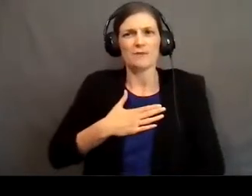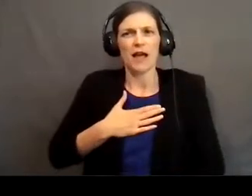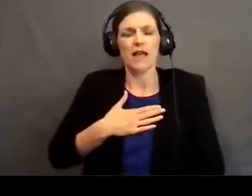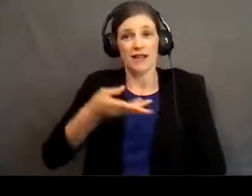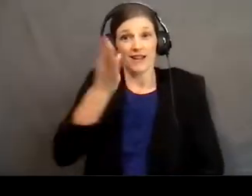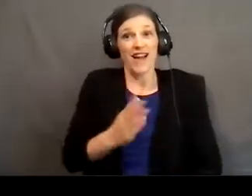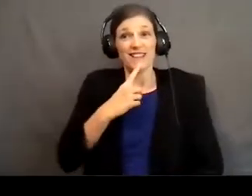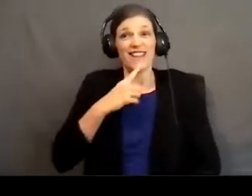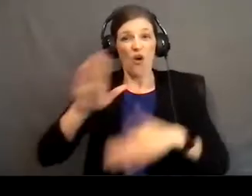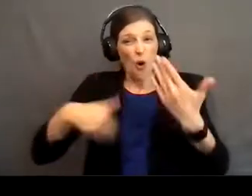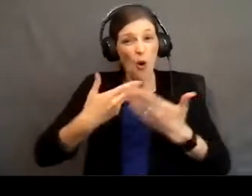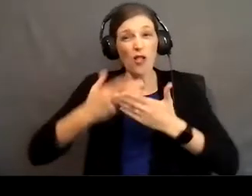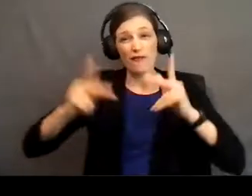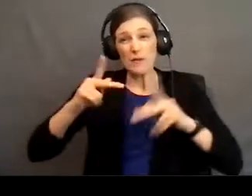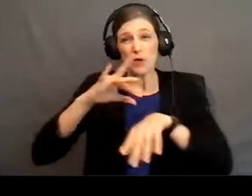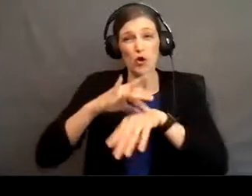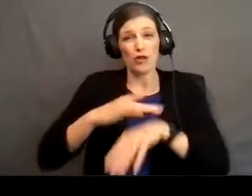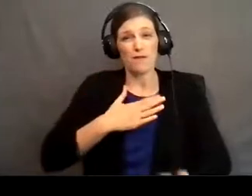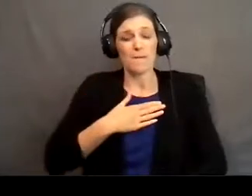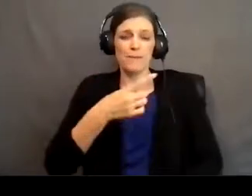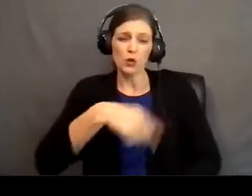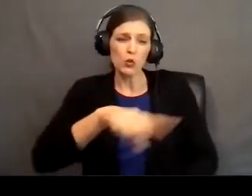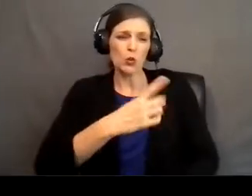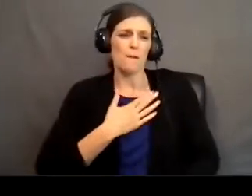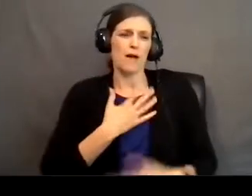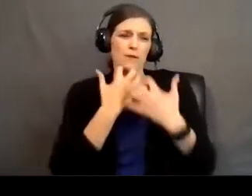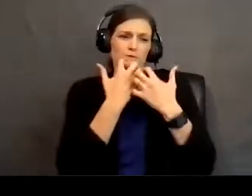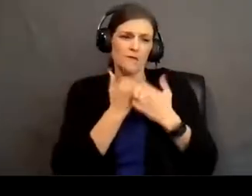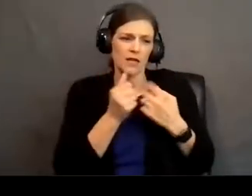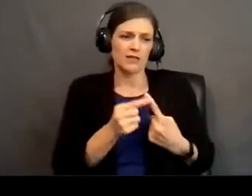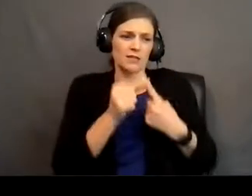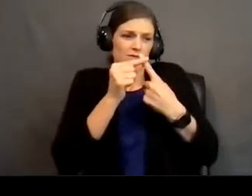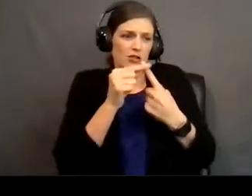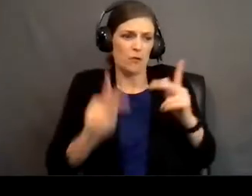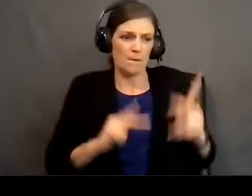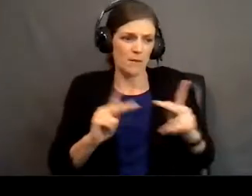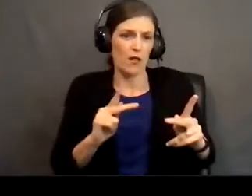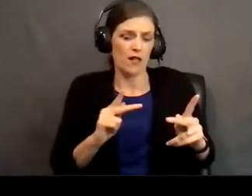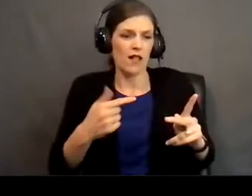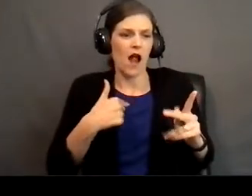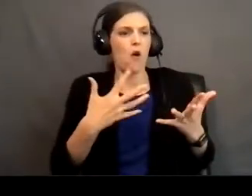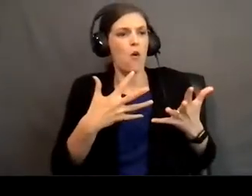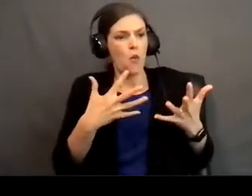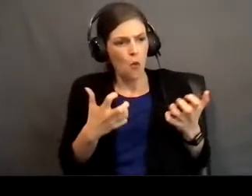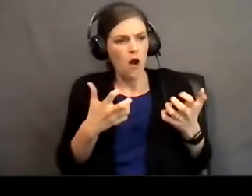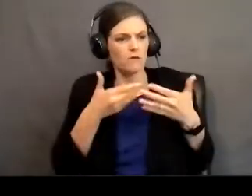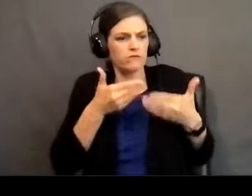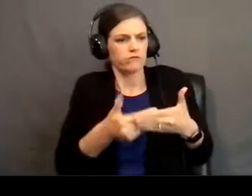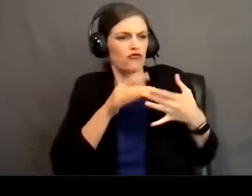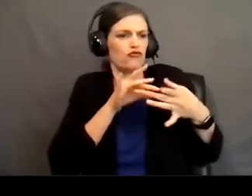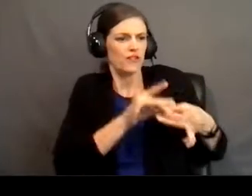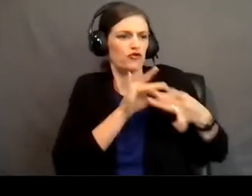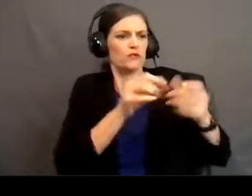of the peoples of the earth are mine, but you are my special treasured possession. I want to be in relationship